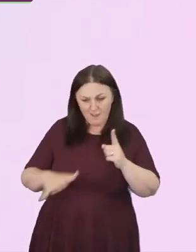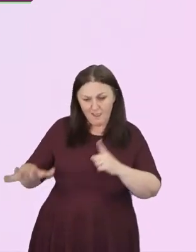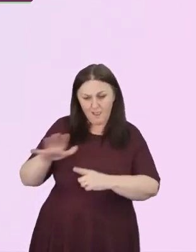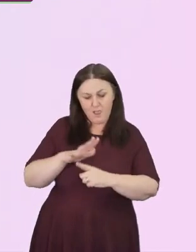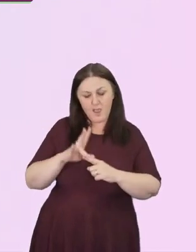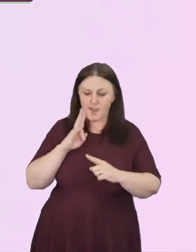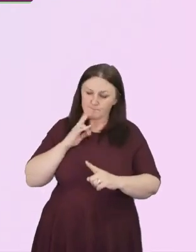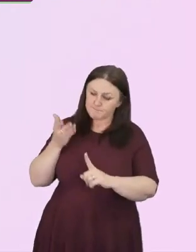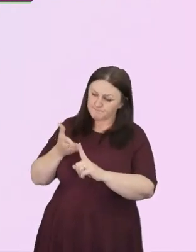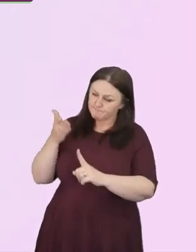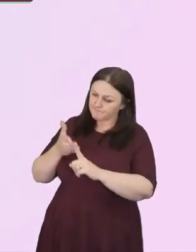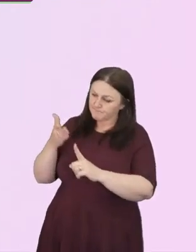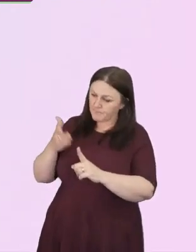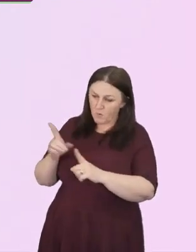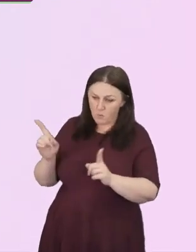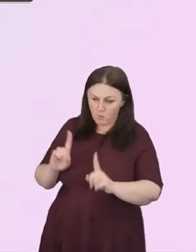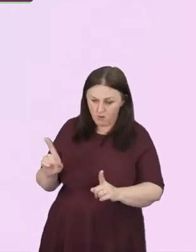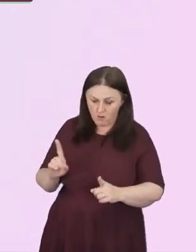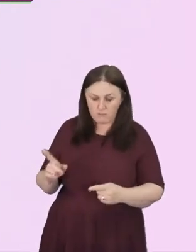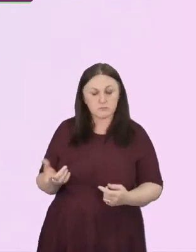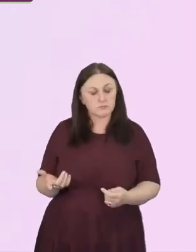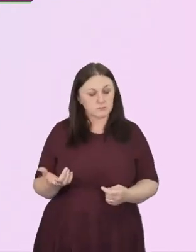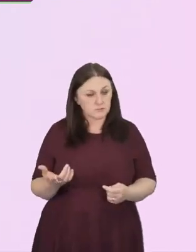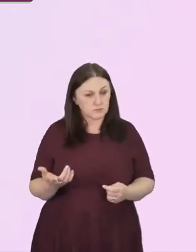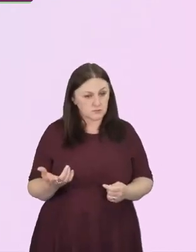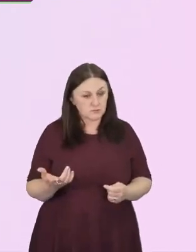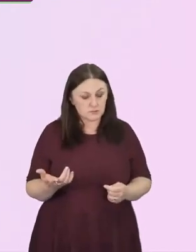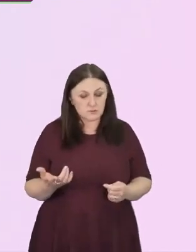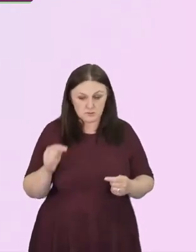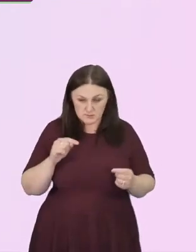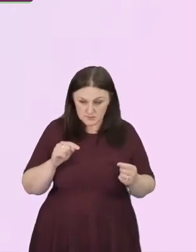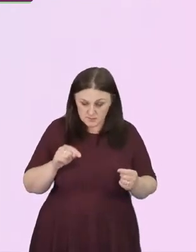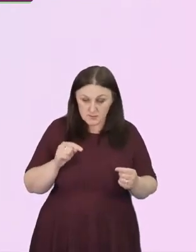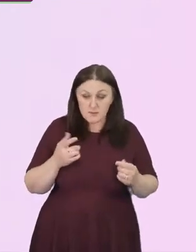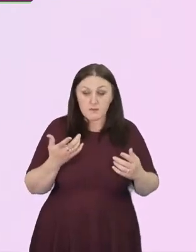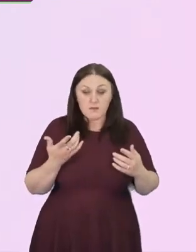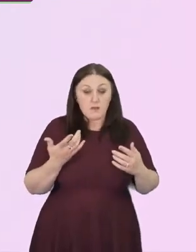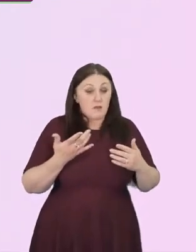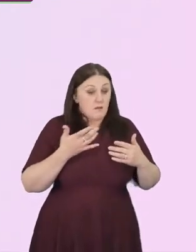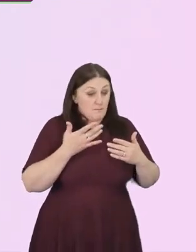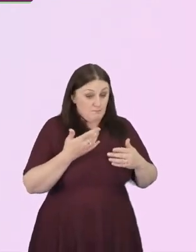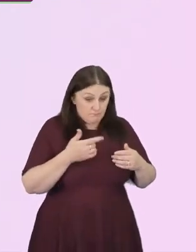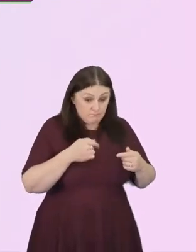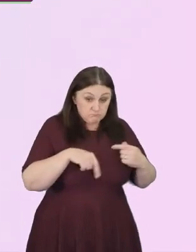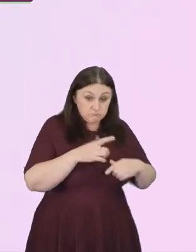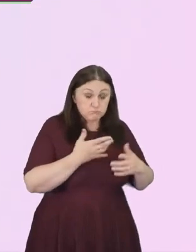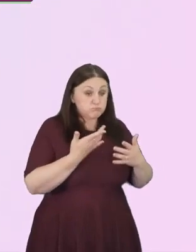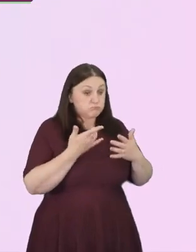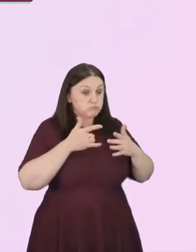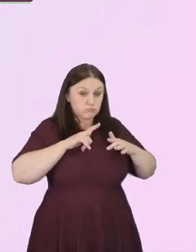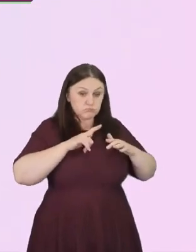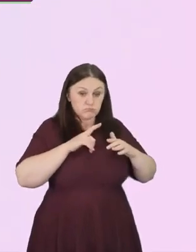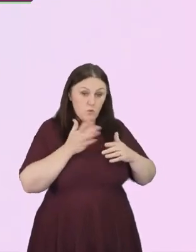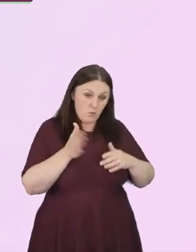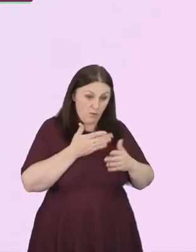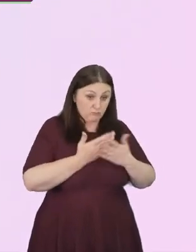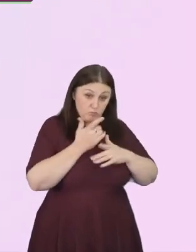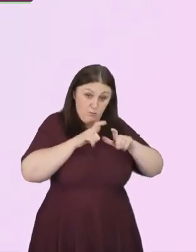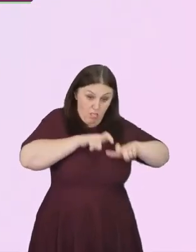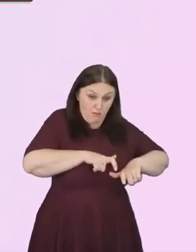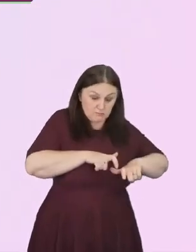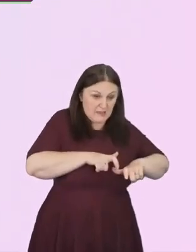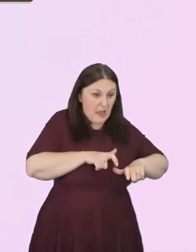I saw that despite all the anxiety of being in lockdown, many, many people